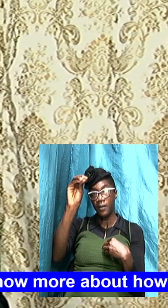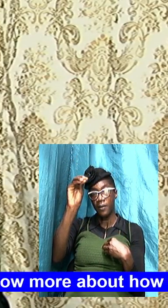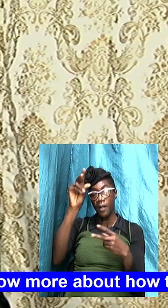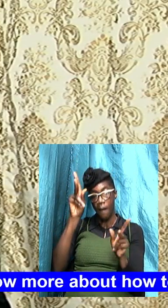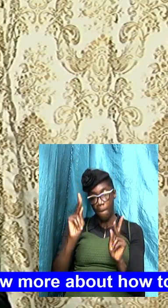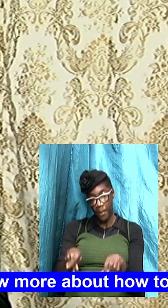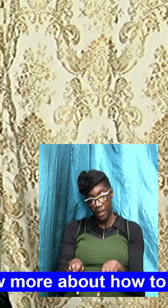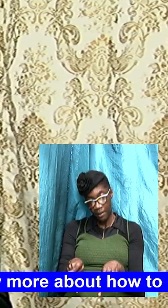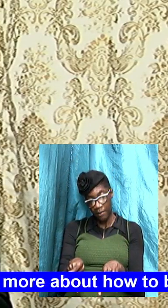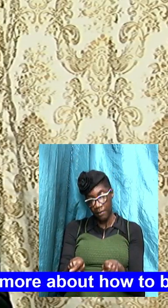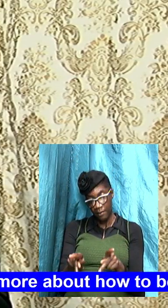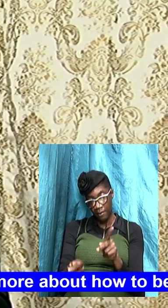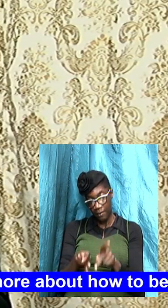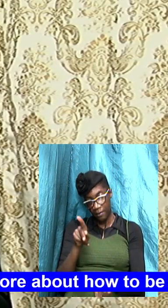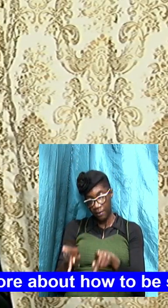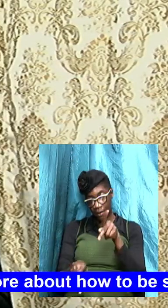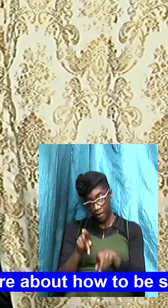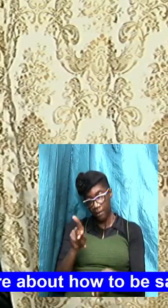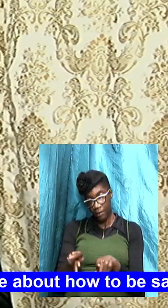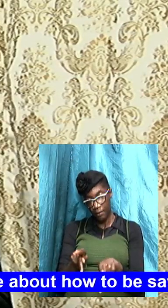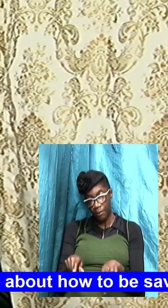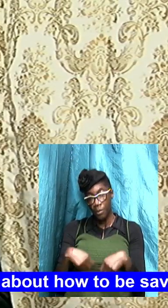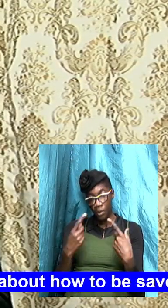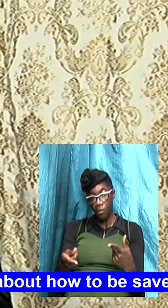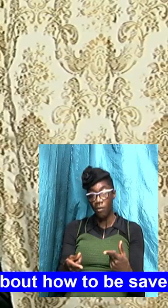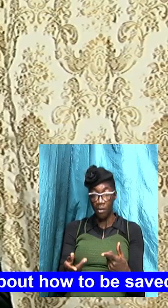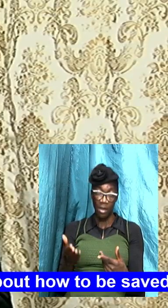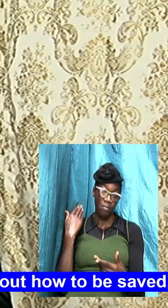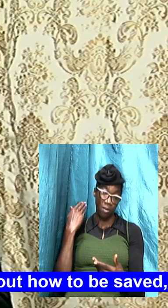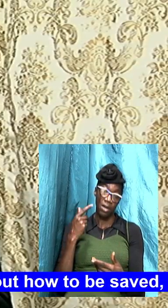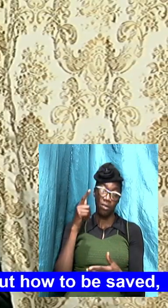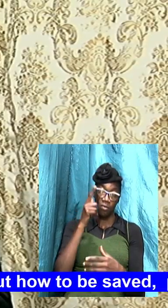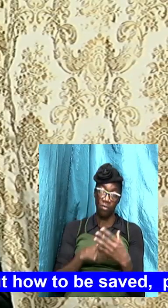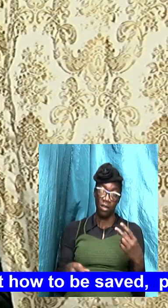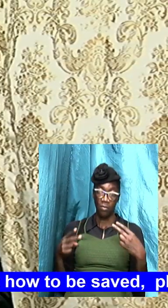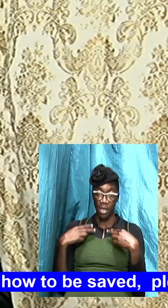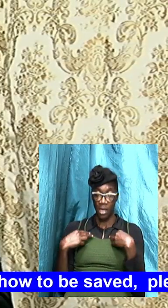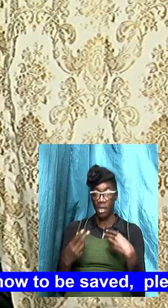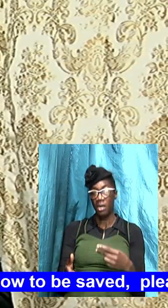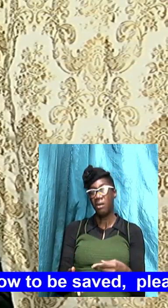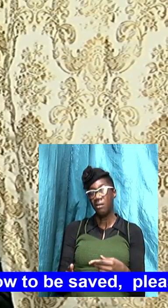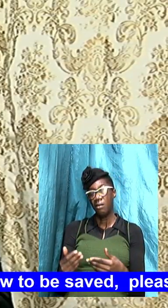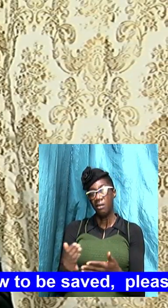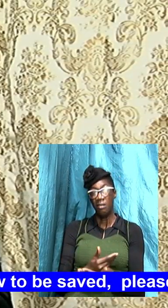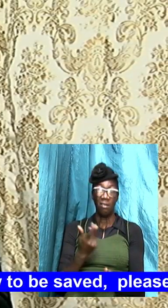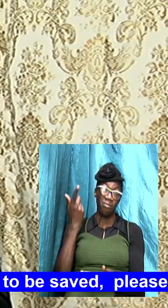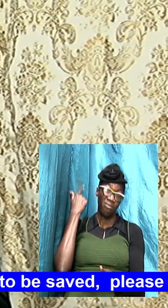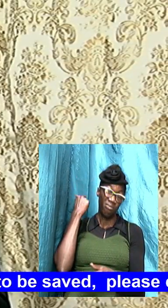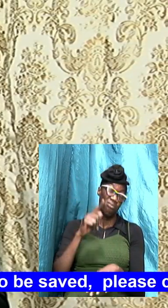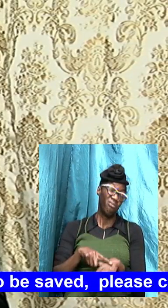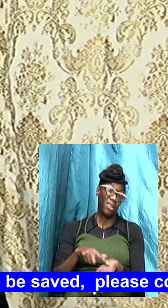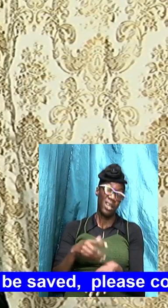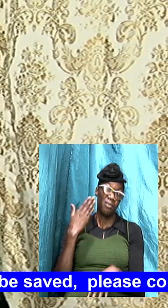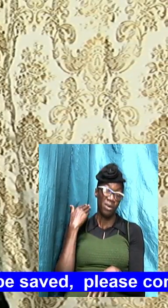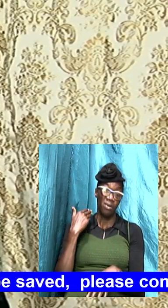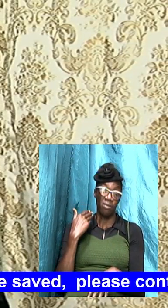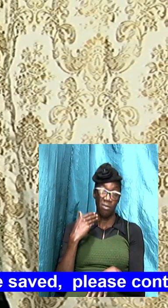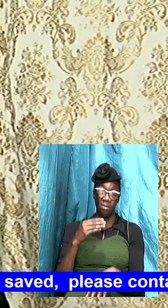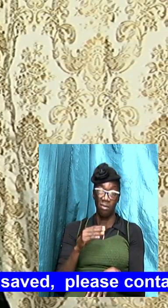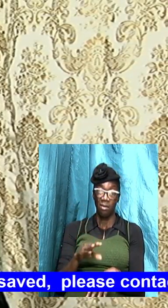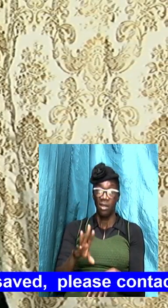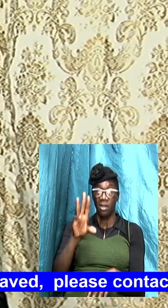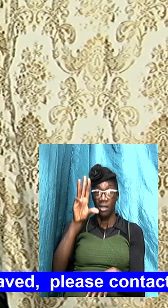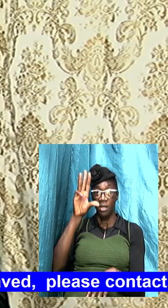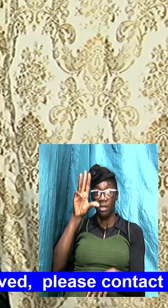persons so we are going back to what we had a couple of weeks ago where we have 50